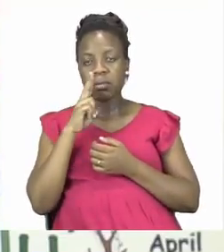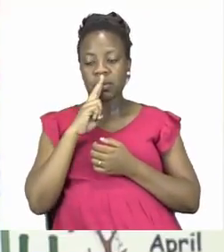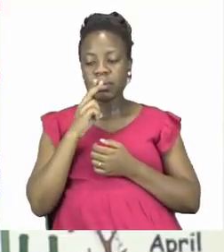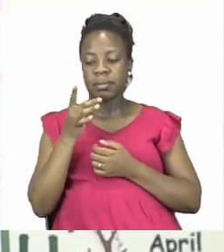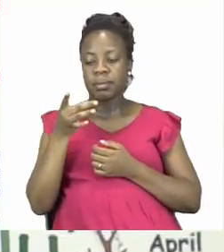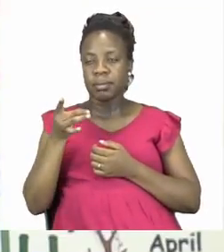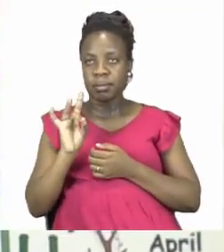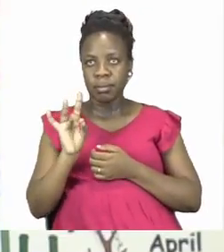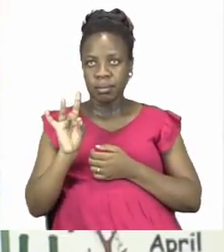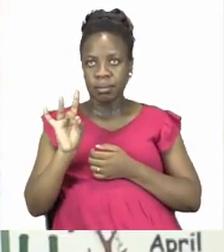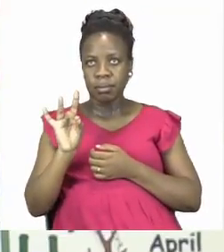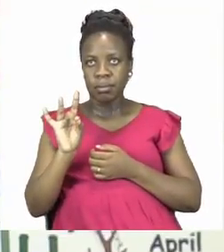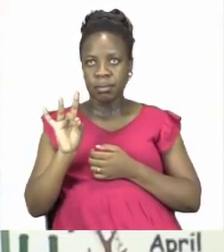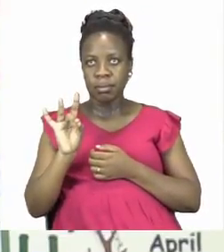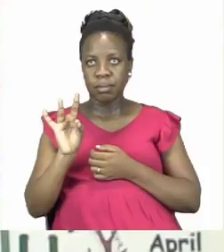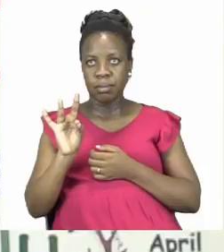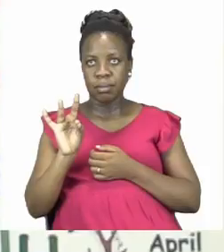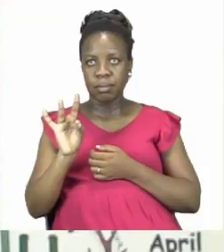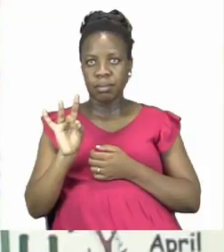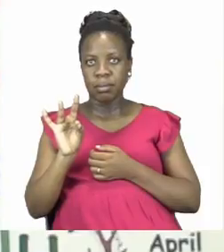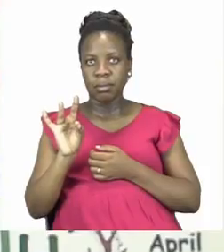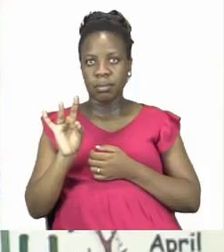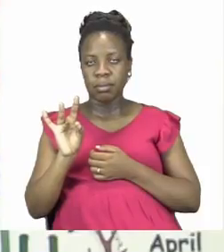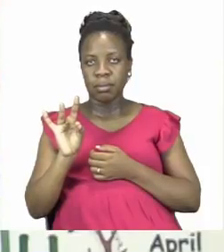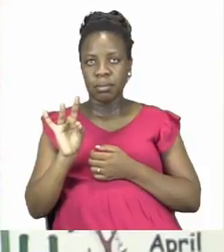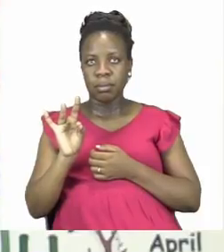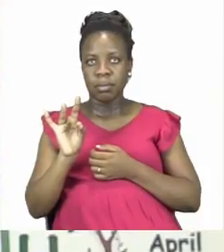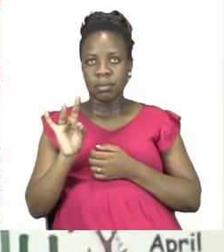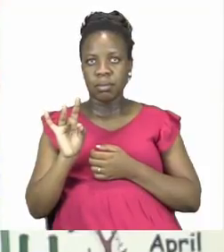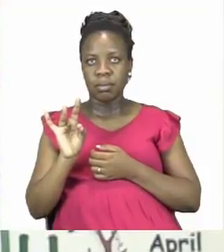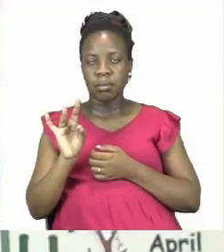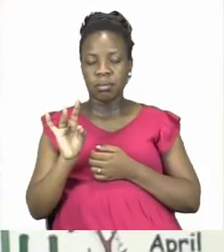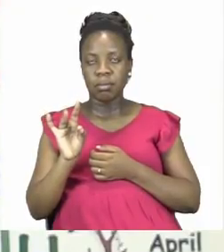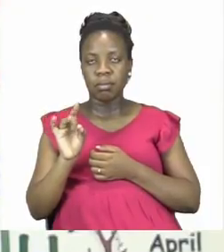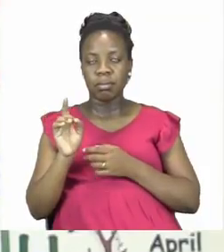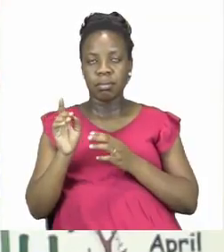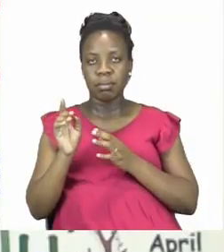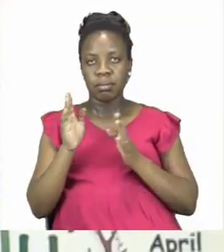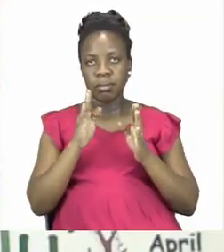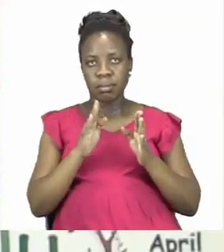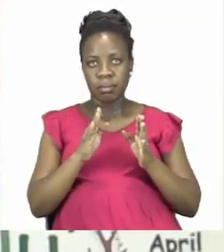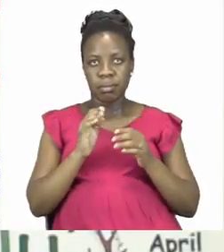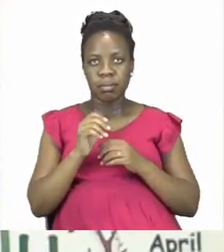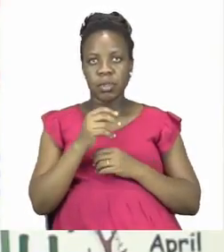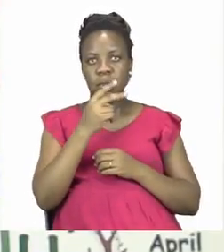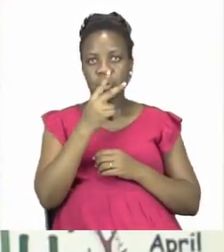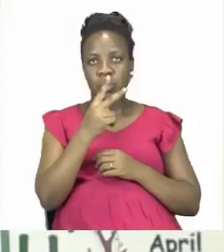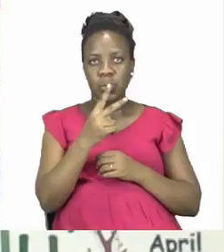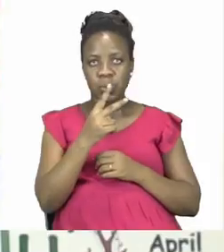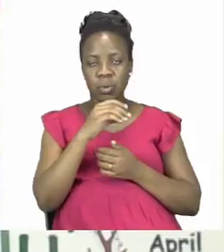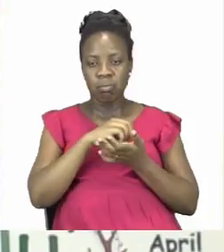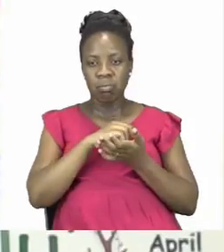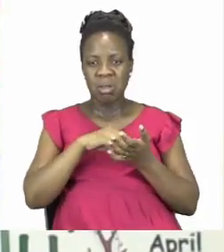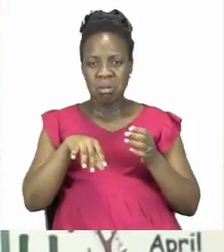everyone. So we have now minused all our units. Let's minus our tens. Here it says 2